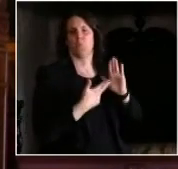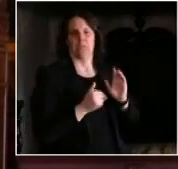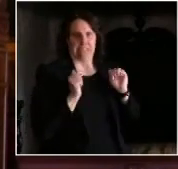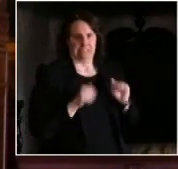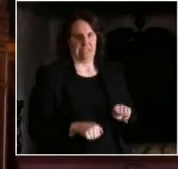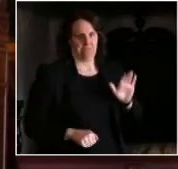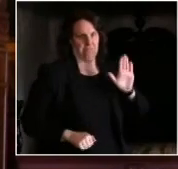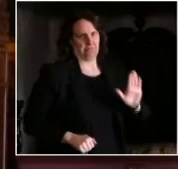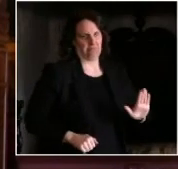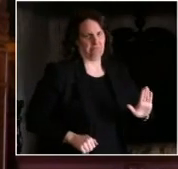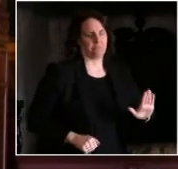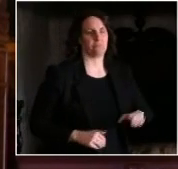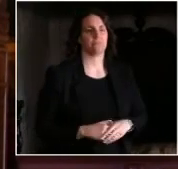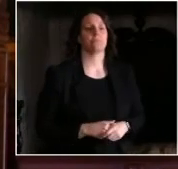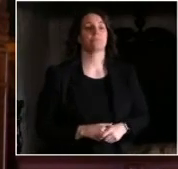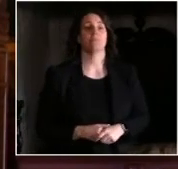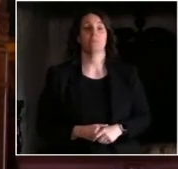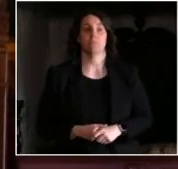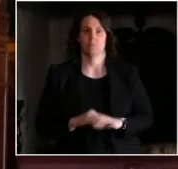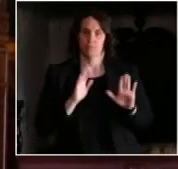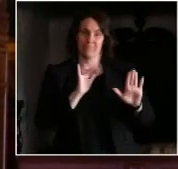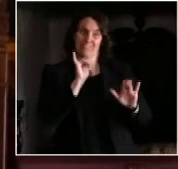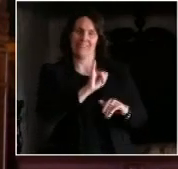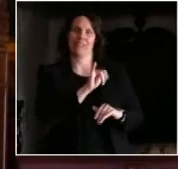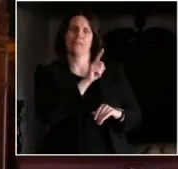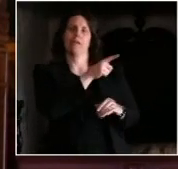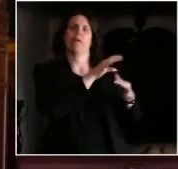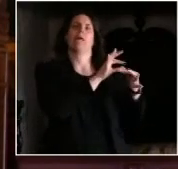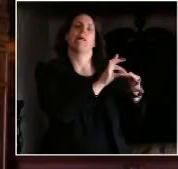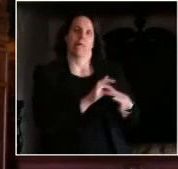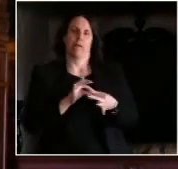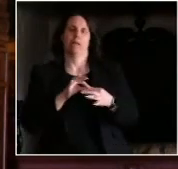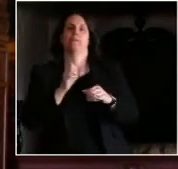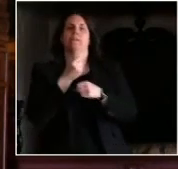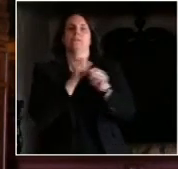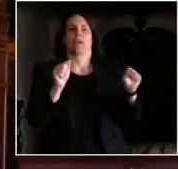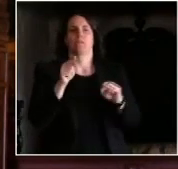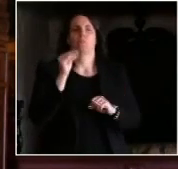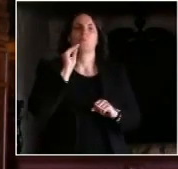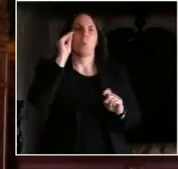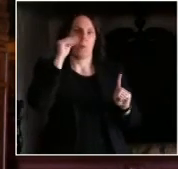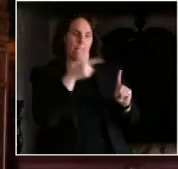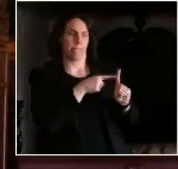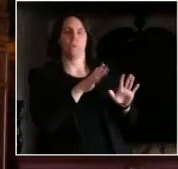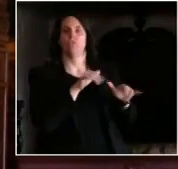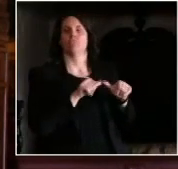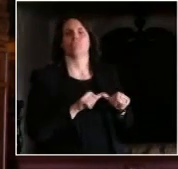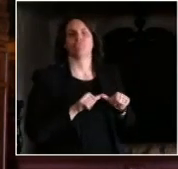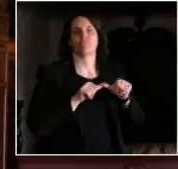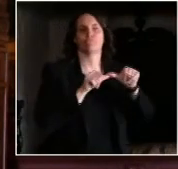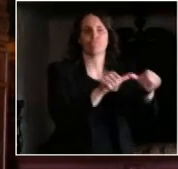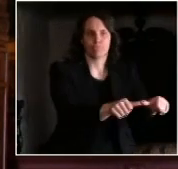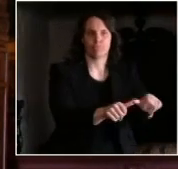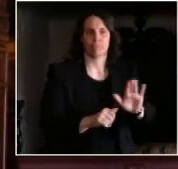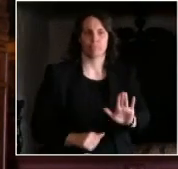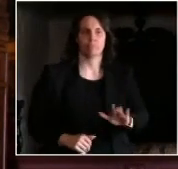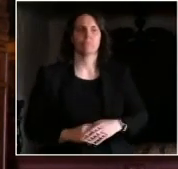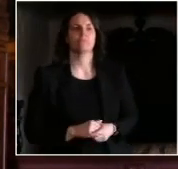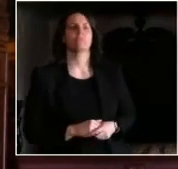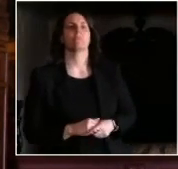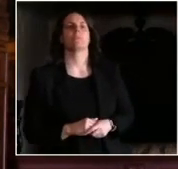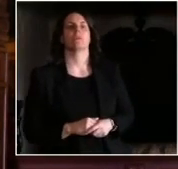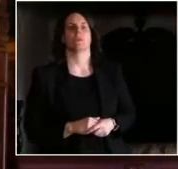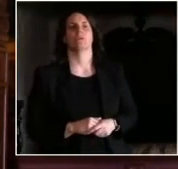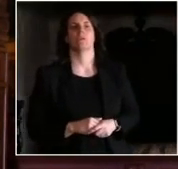And so that's what Safer at Home is based on is those ongoing, longstanding, permanent statutory powers